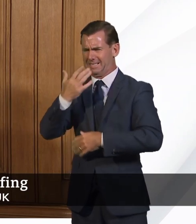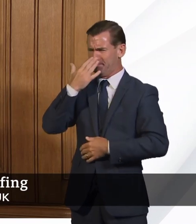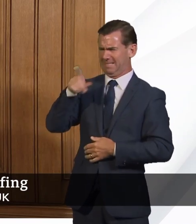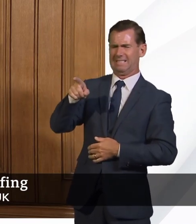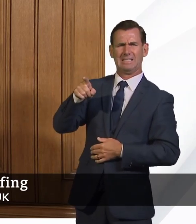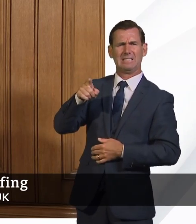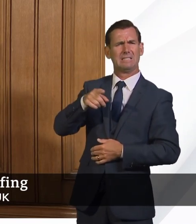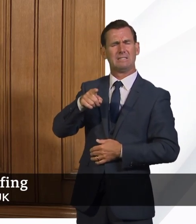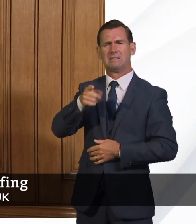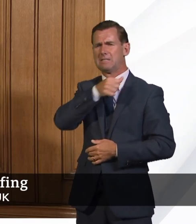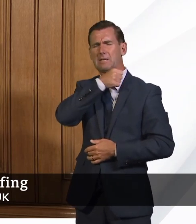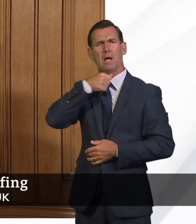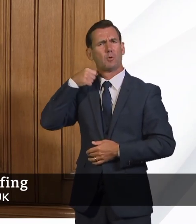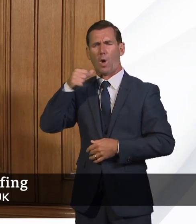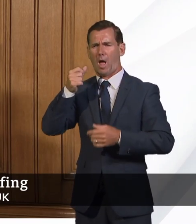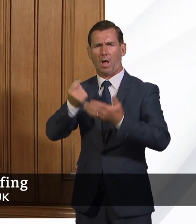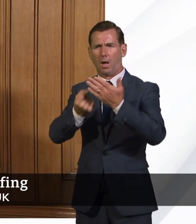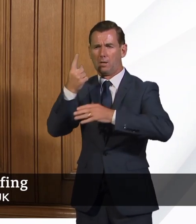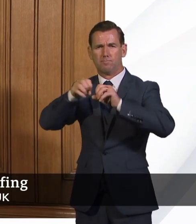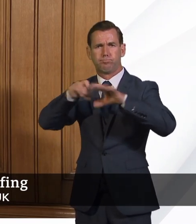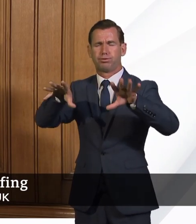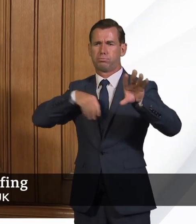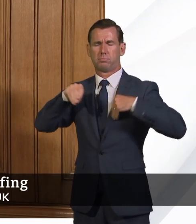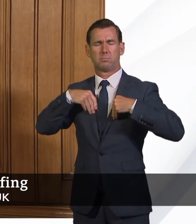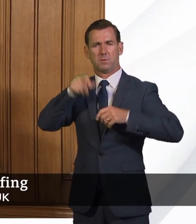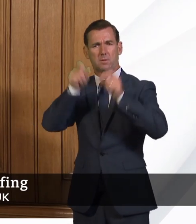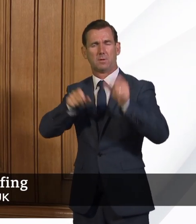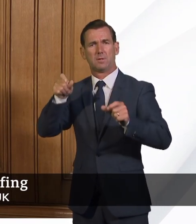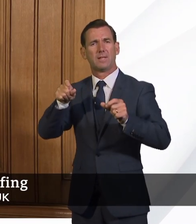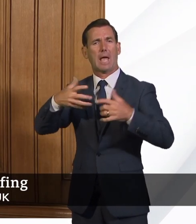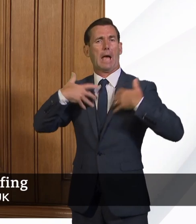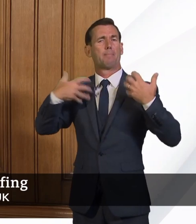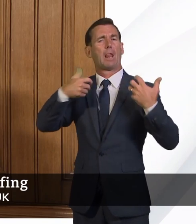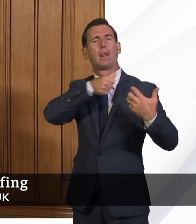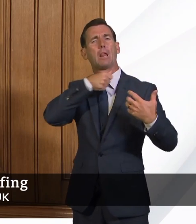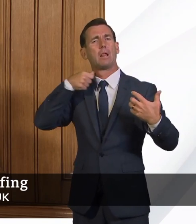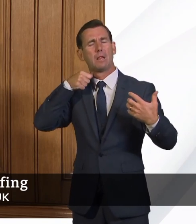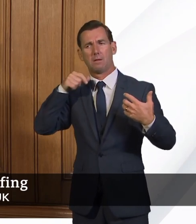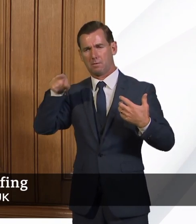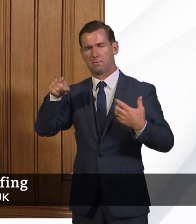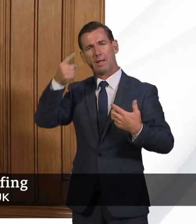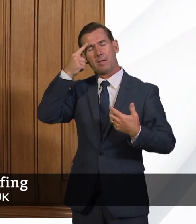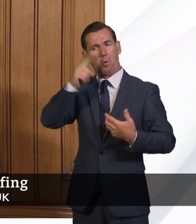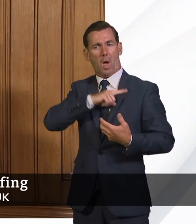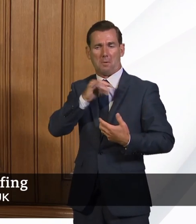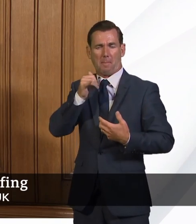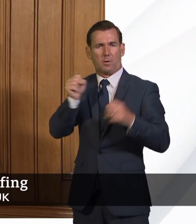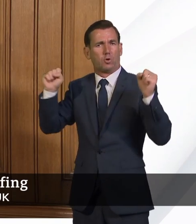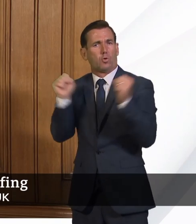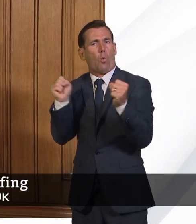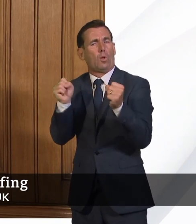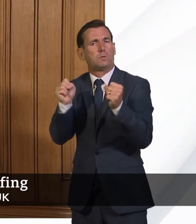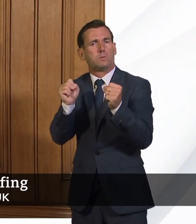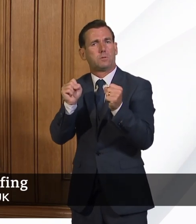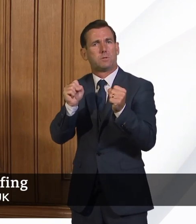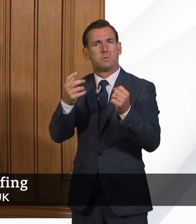cold environment, a very cold environment, the virus is more stable. So I think we are now moving from a period of time where we've had to focus